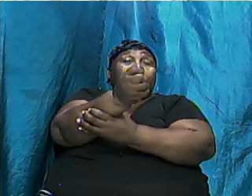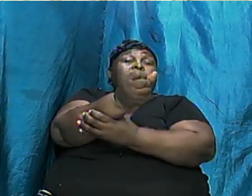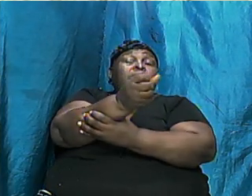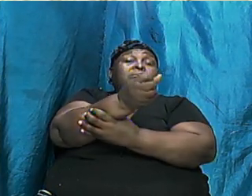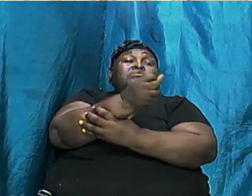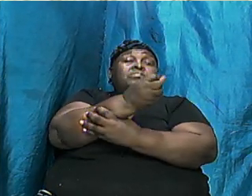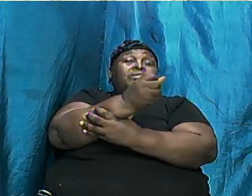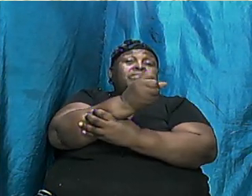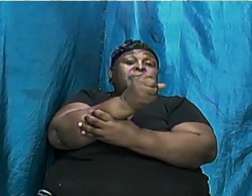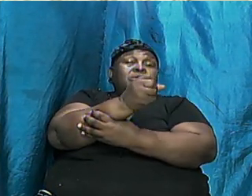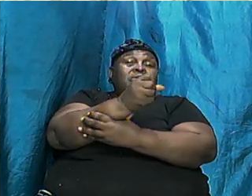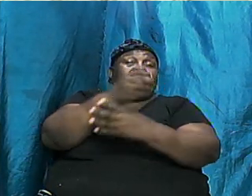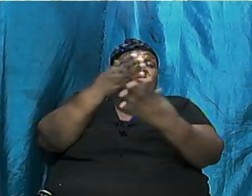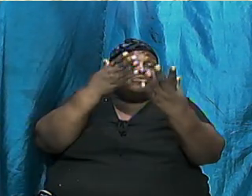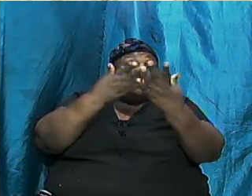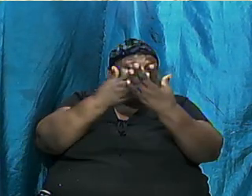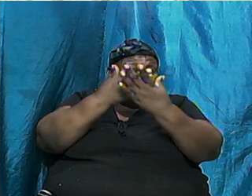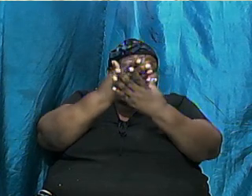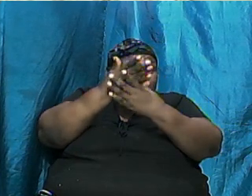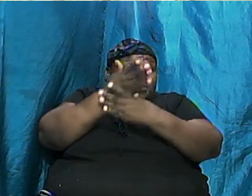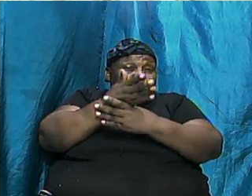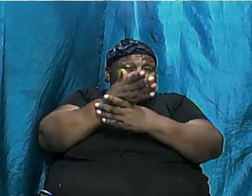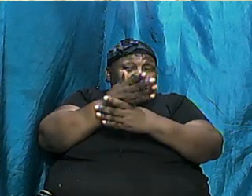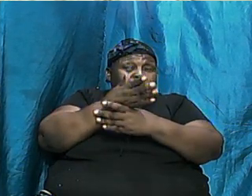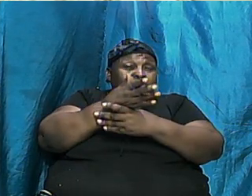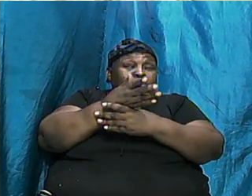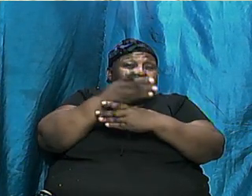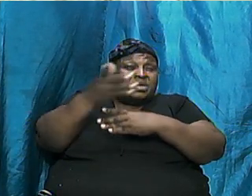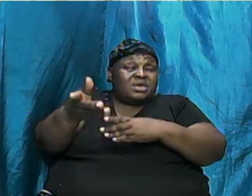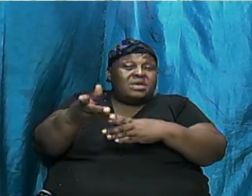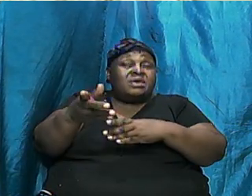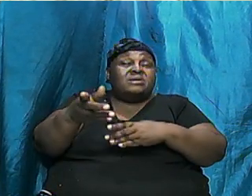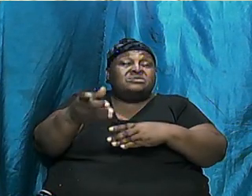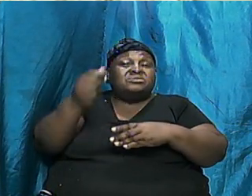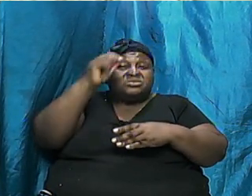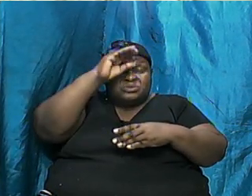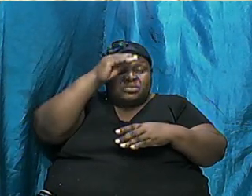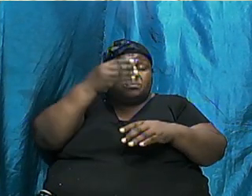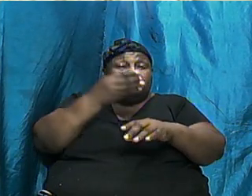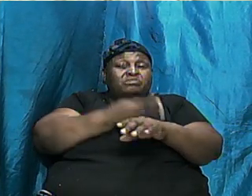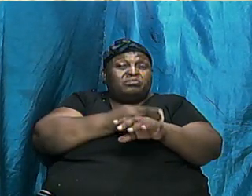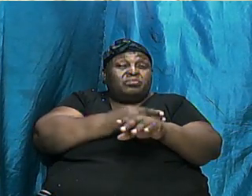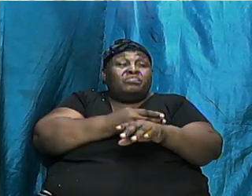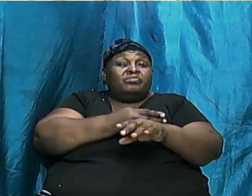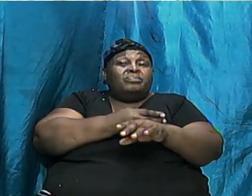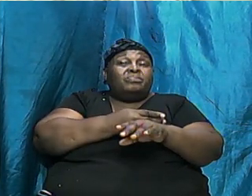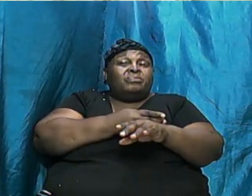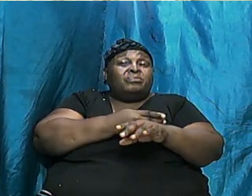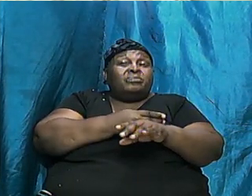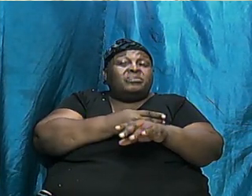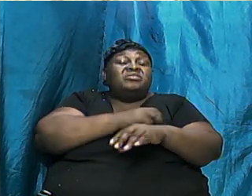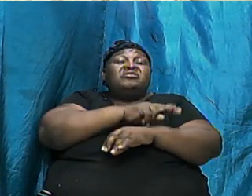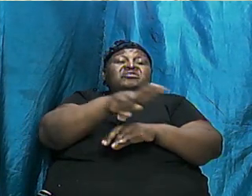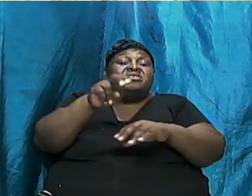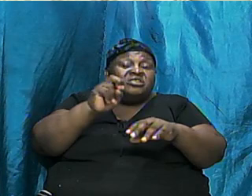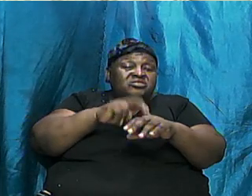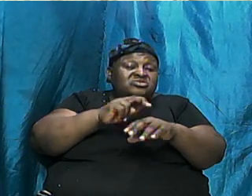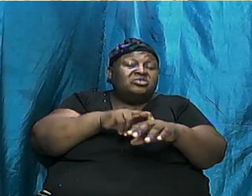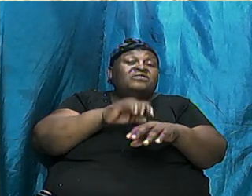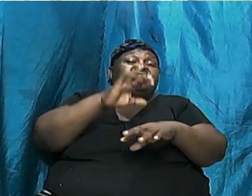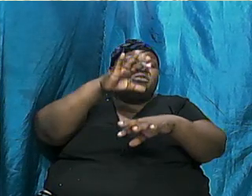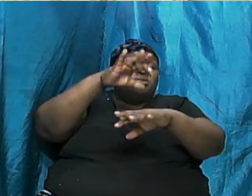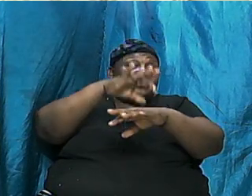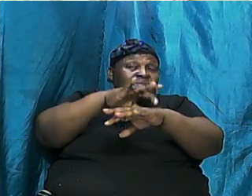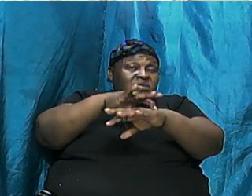through his seed Through him The nations of the earth